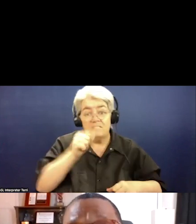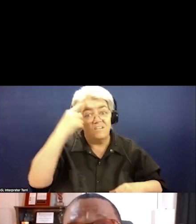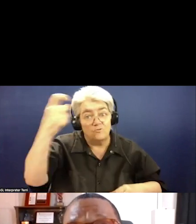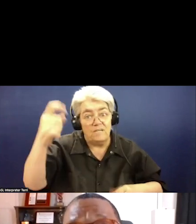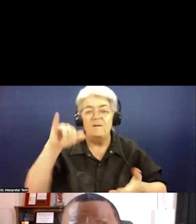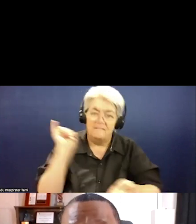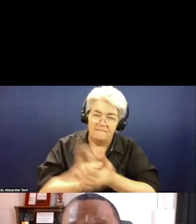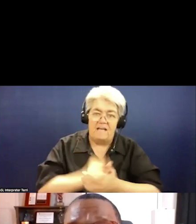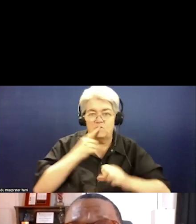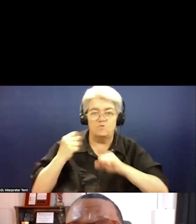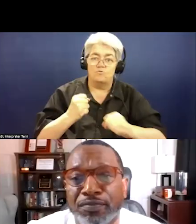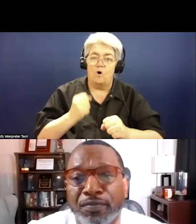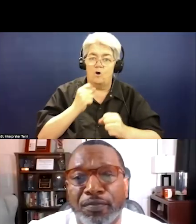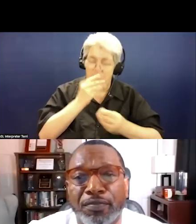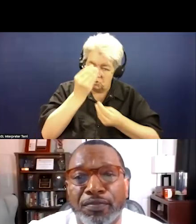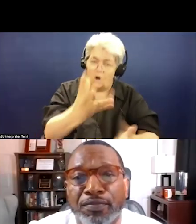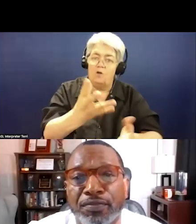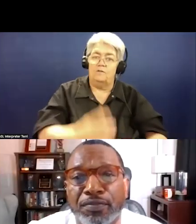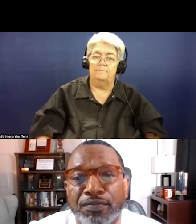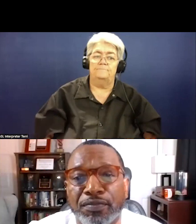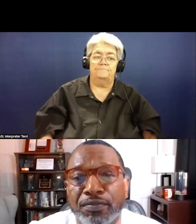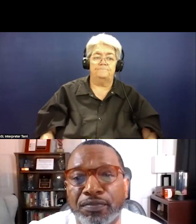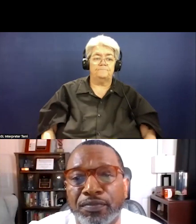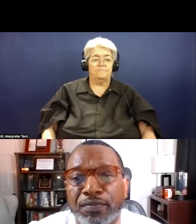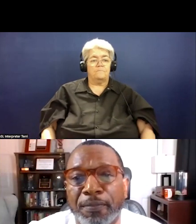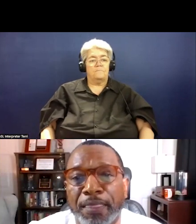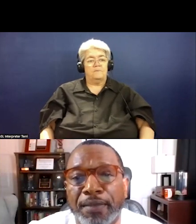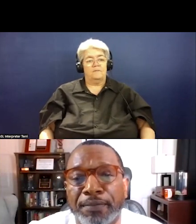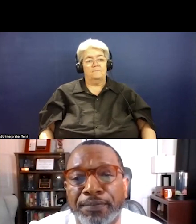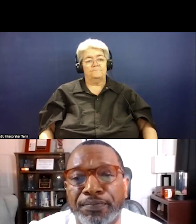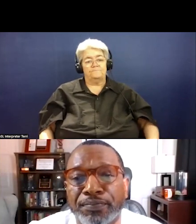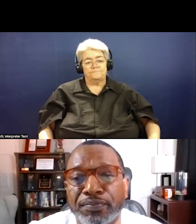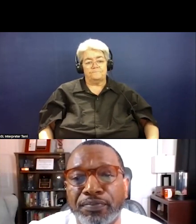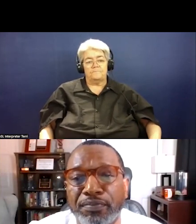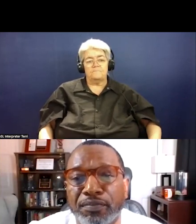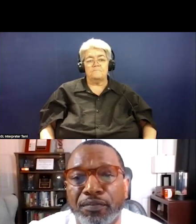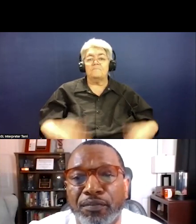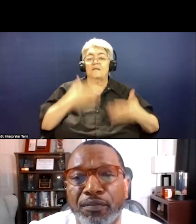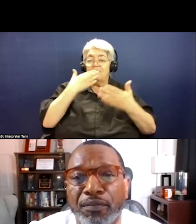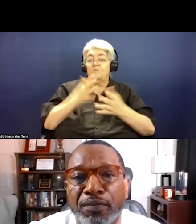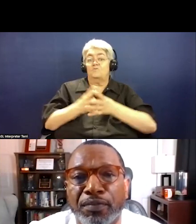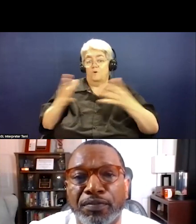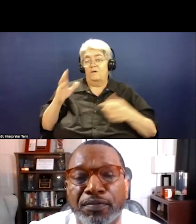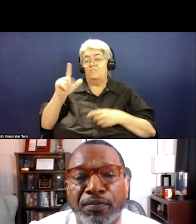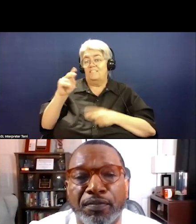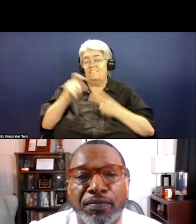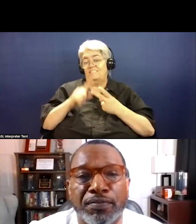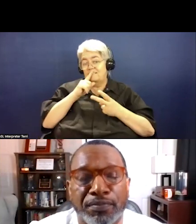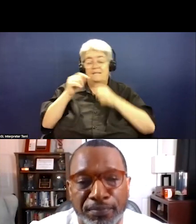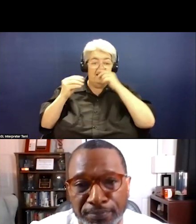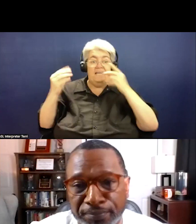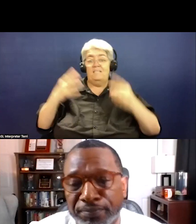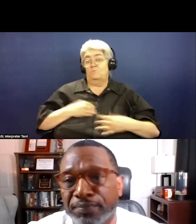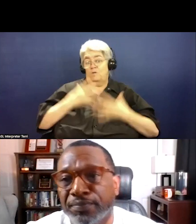strong talk. Thank you. Thank you. Thank you so much. Truly inspirational and a reminder of